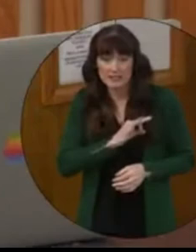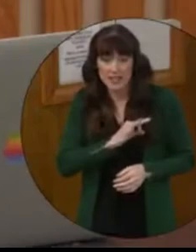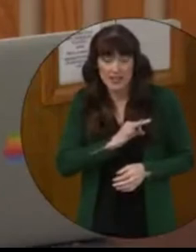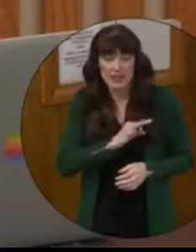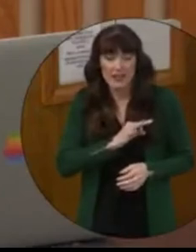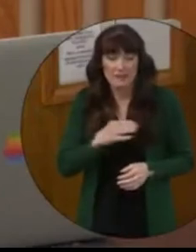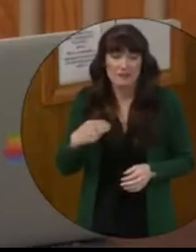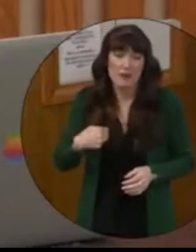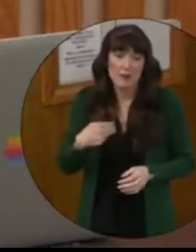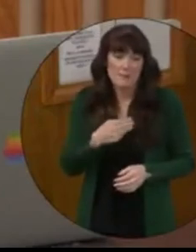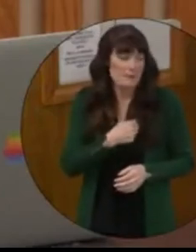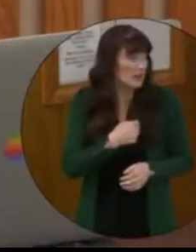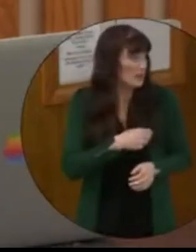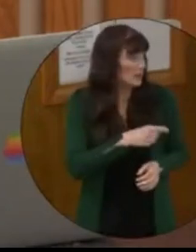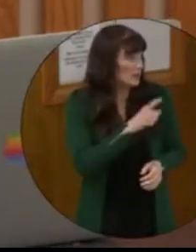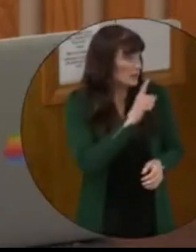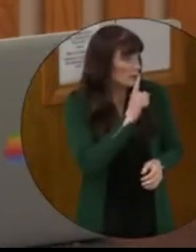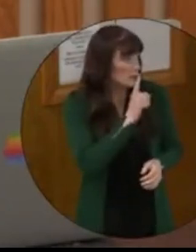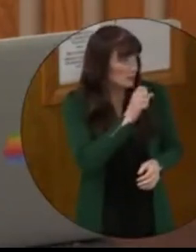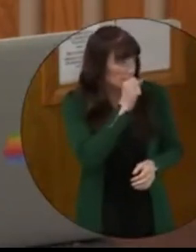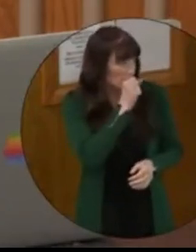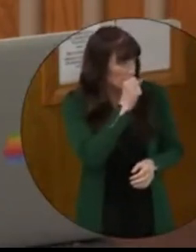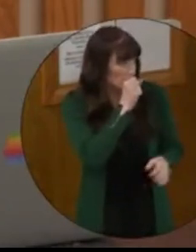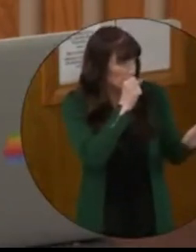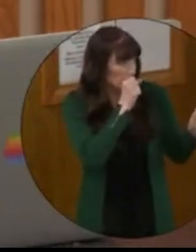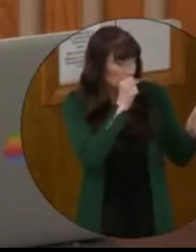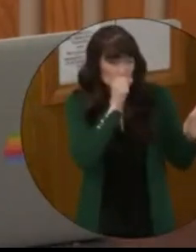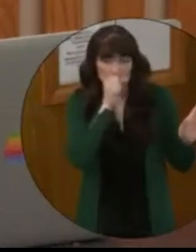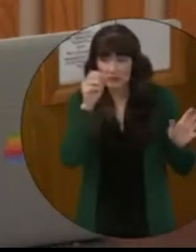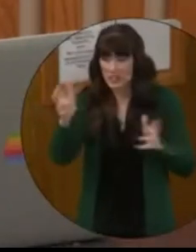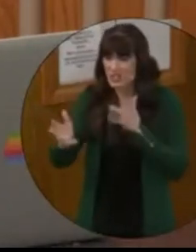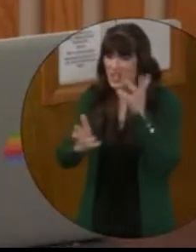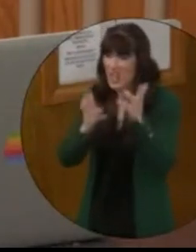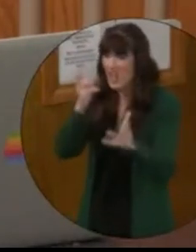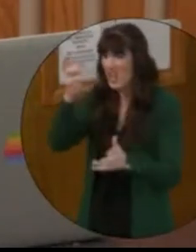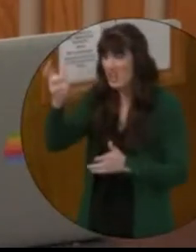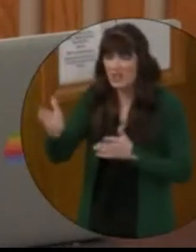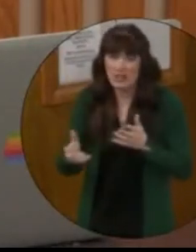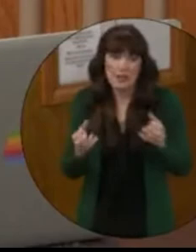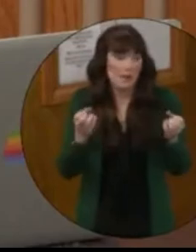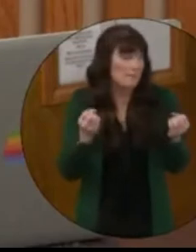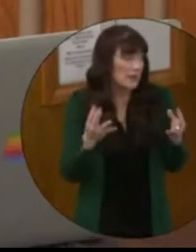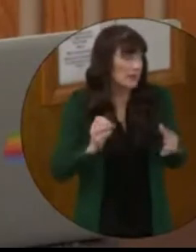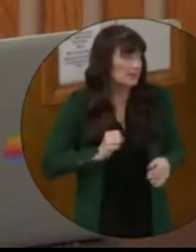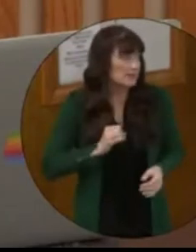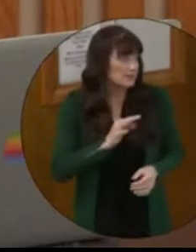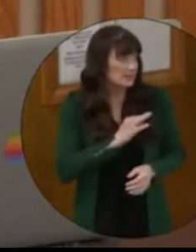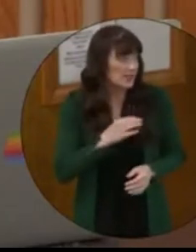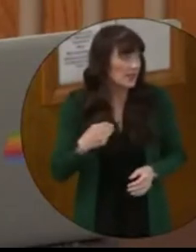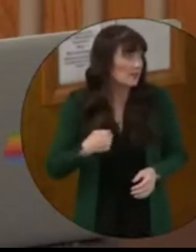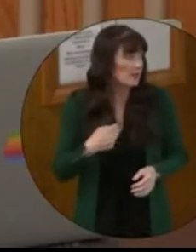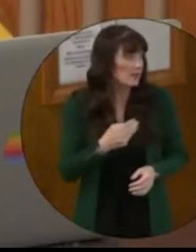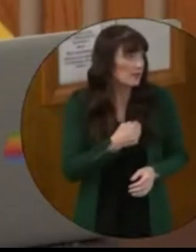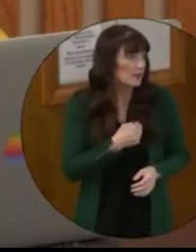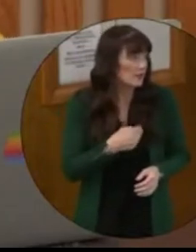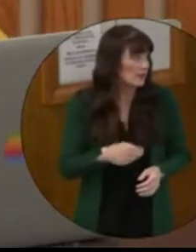confidentially confided in